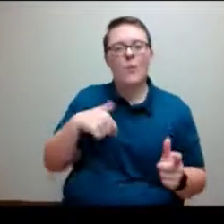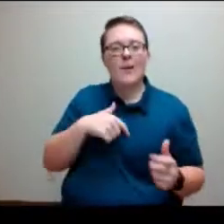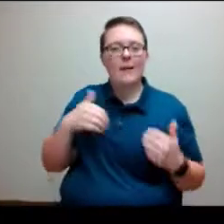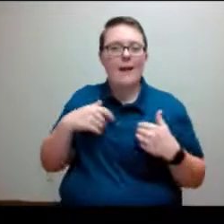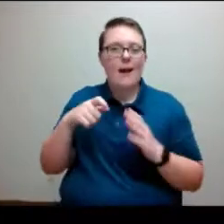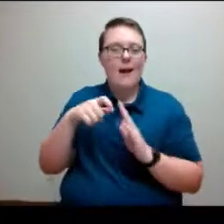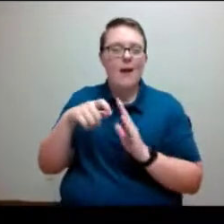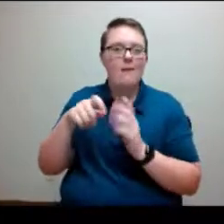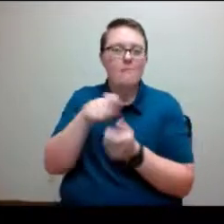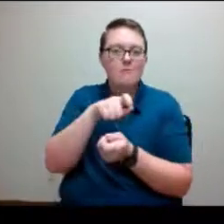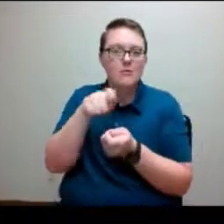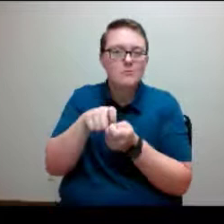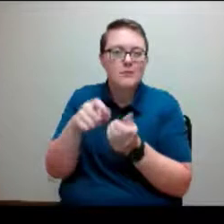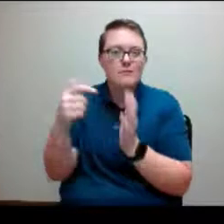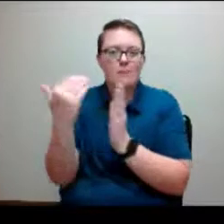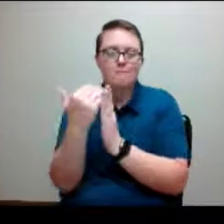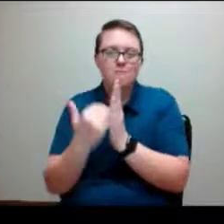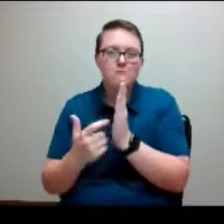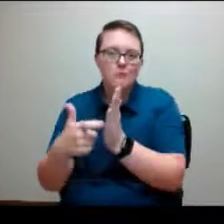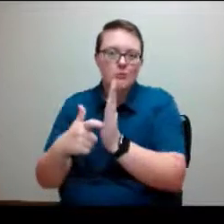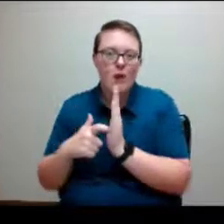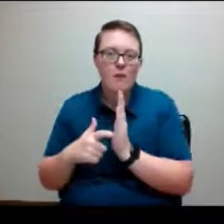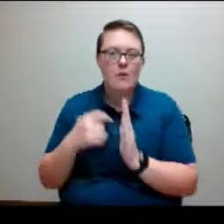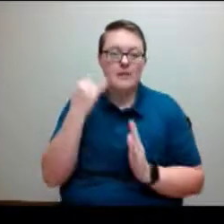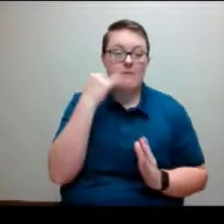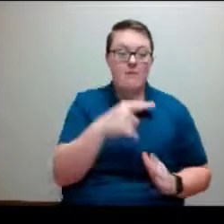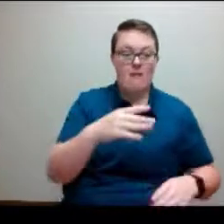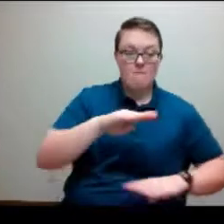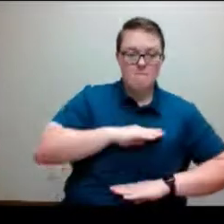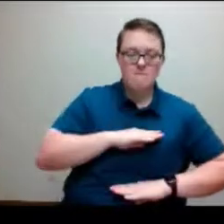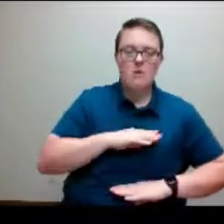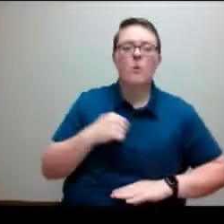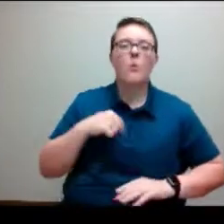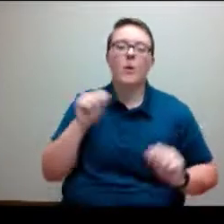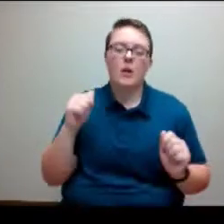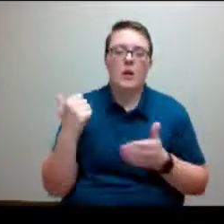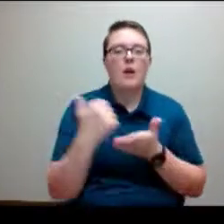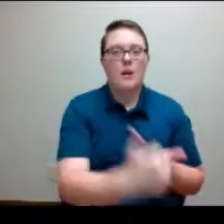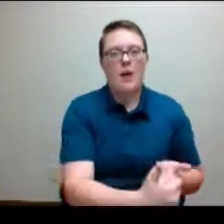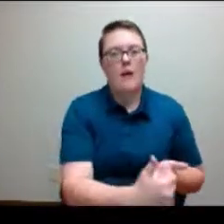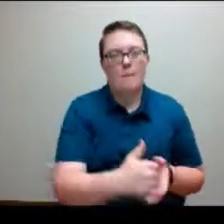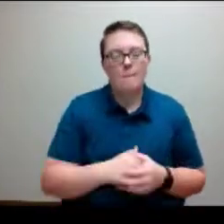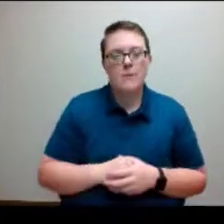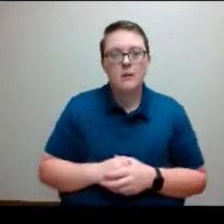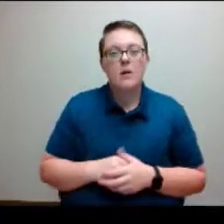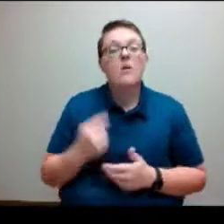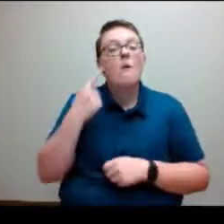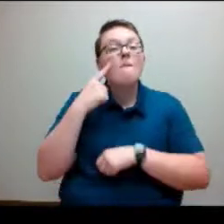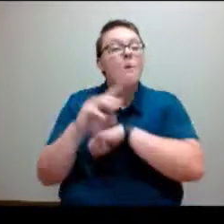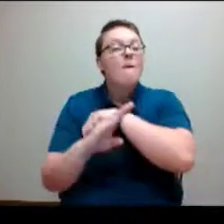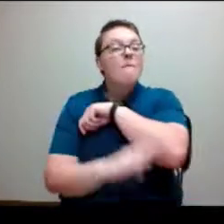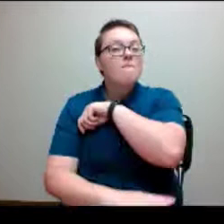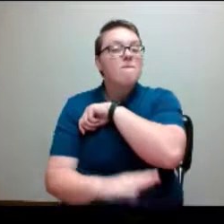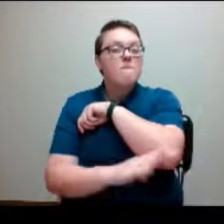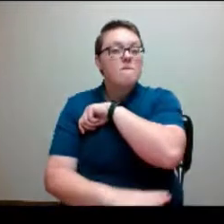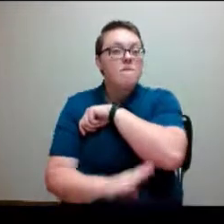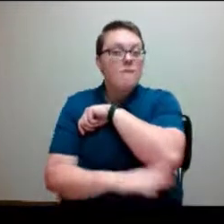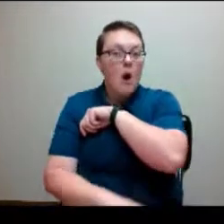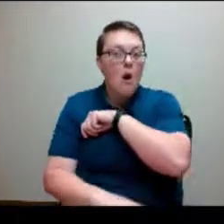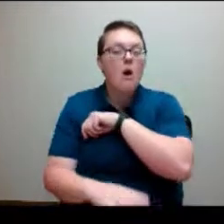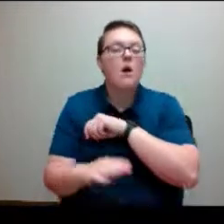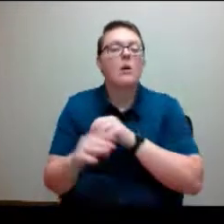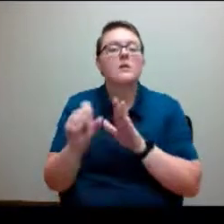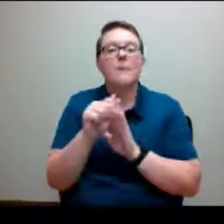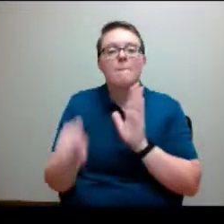We are will begin accepting applications for the fall semester on September 9th, 2020,